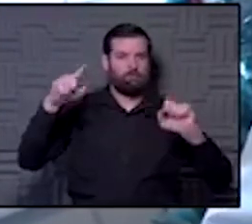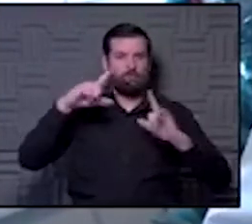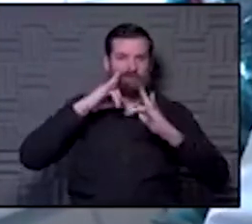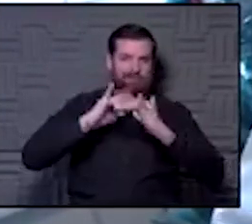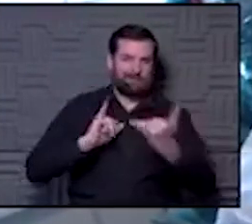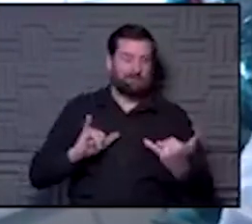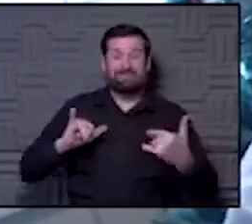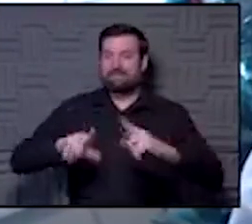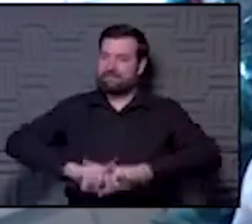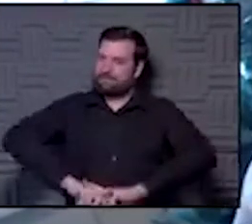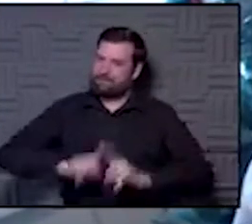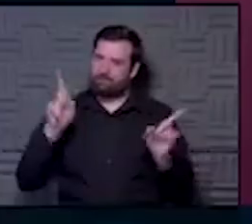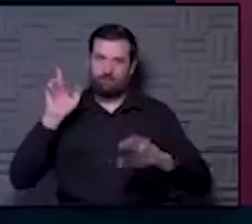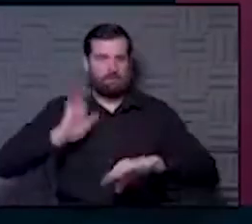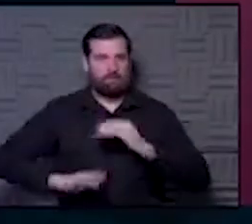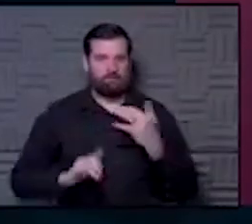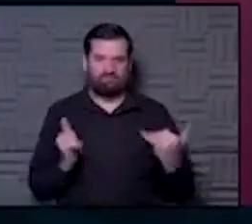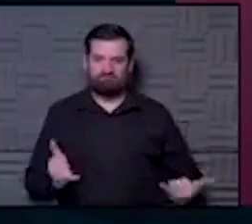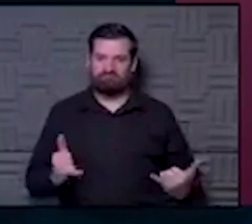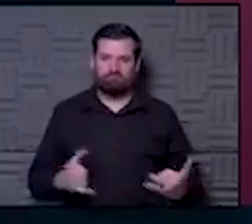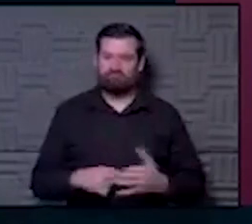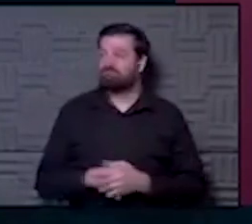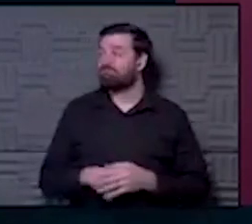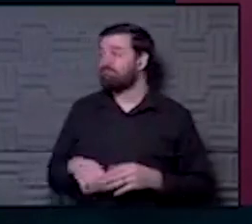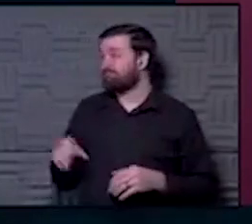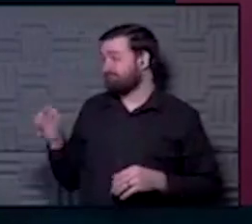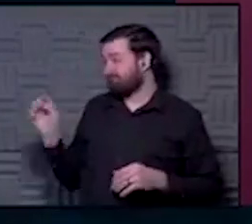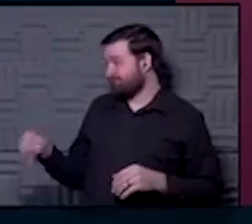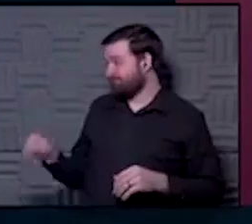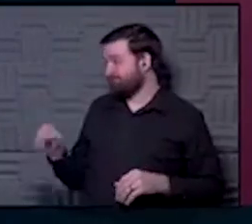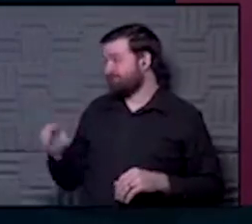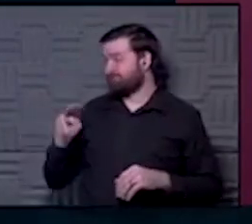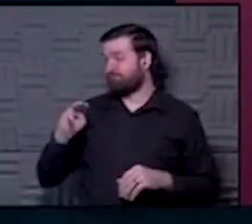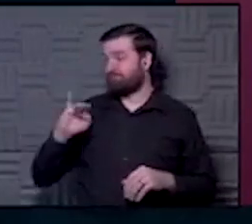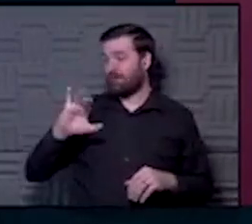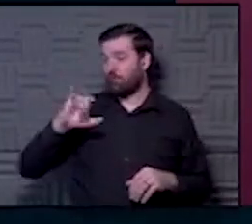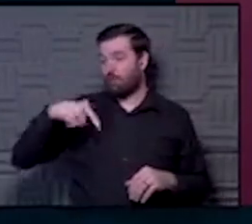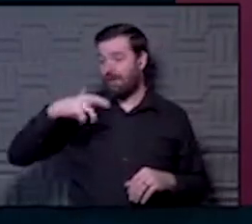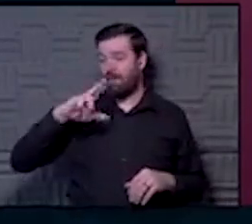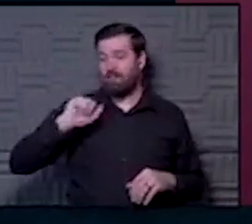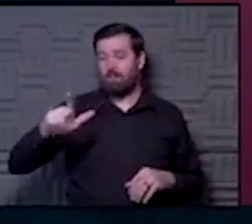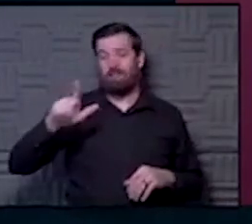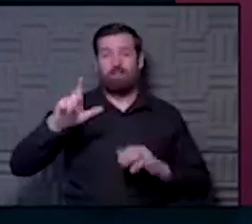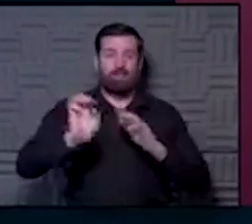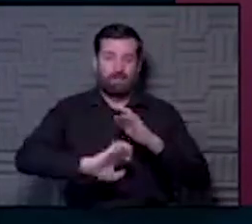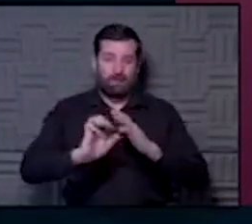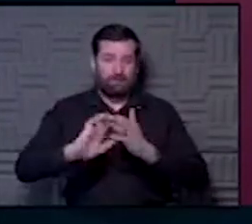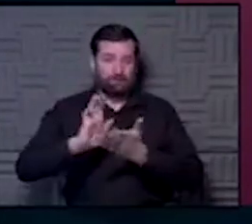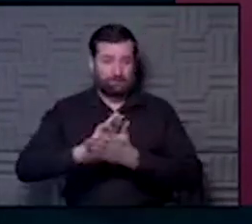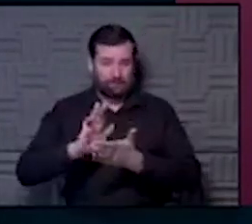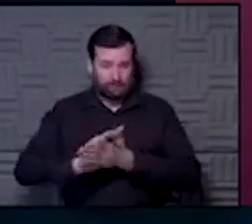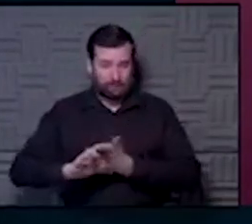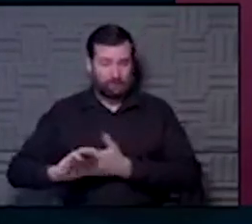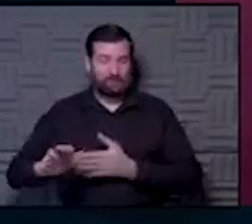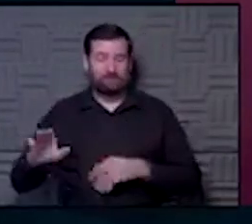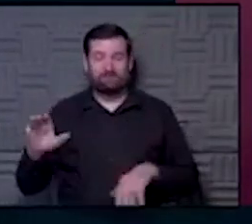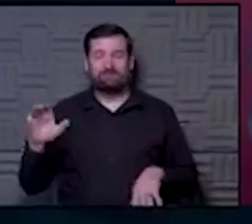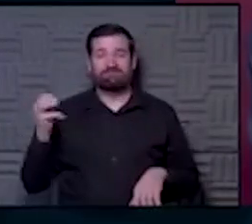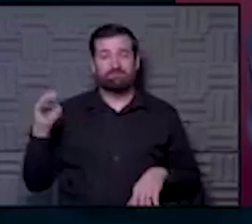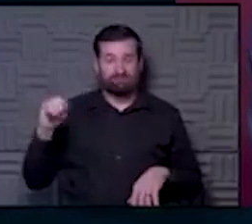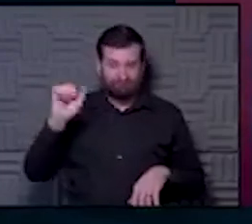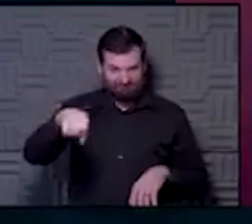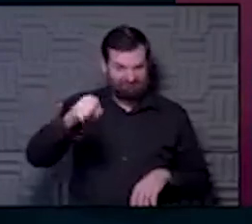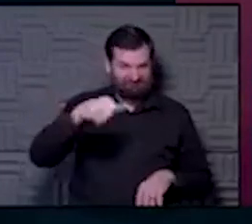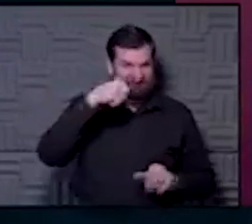lot different than what we're trying to do now. Yeah. McCoy Elementary School, Independence, Missouri. Remember it well. Yes, indeed. Out in the gym or in the classroom,